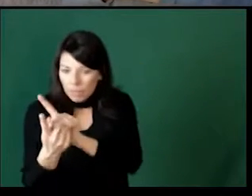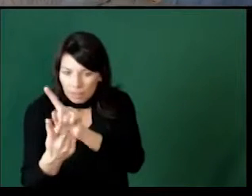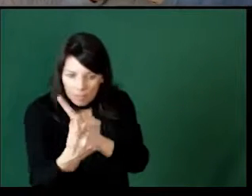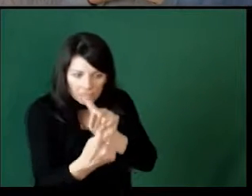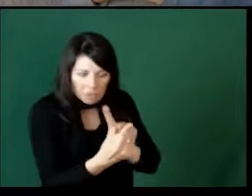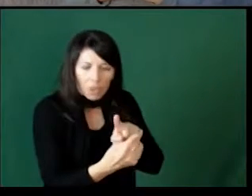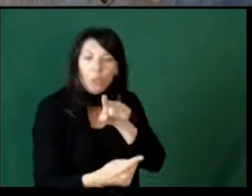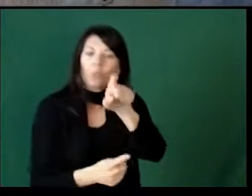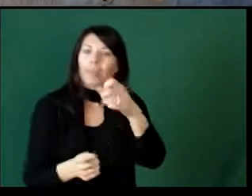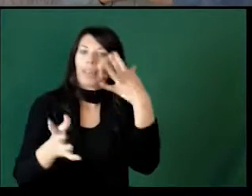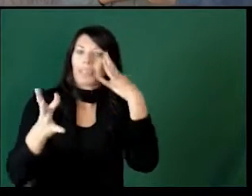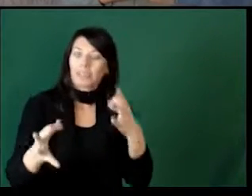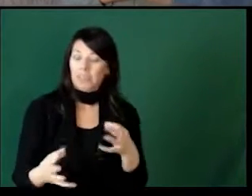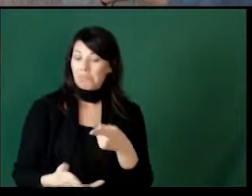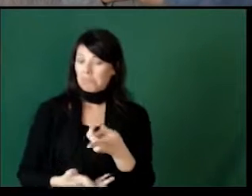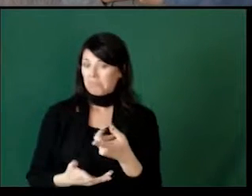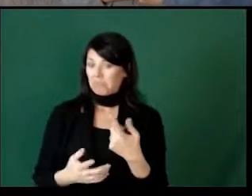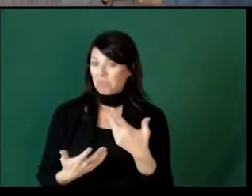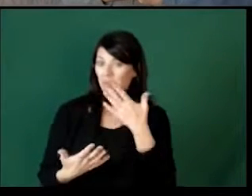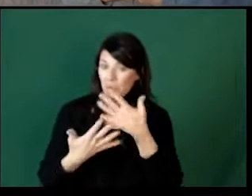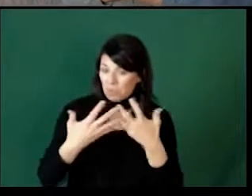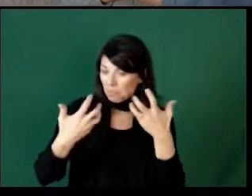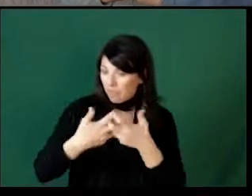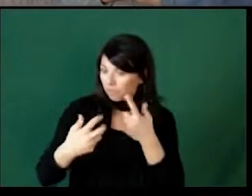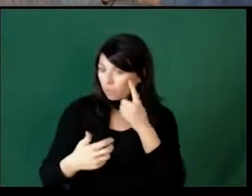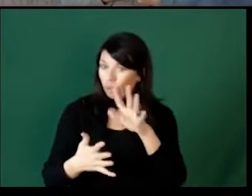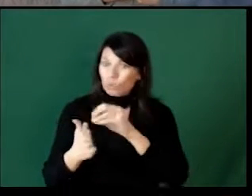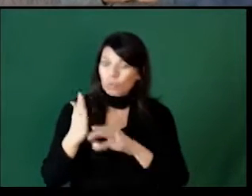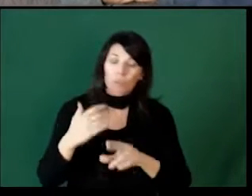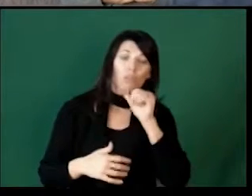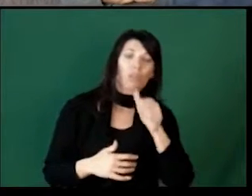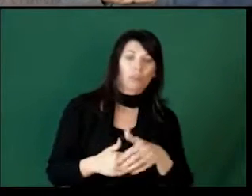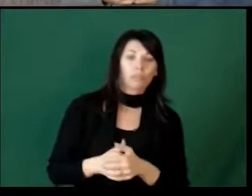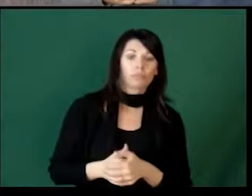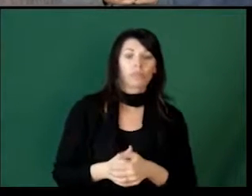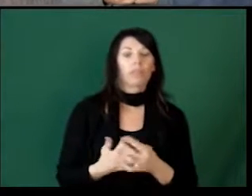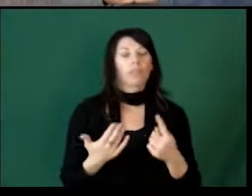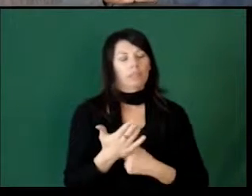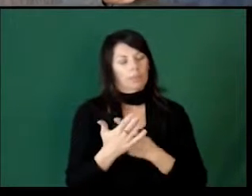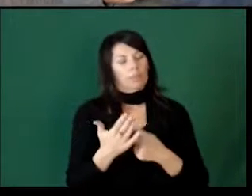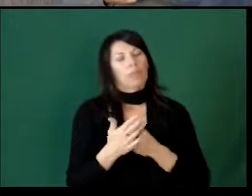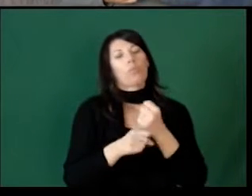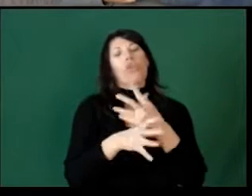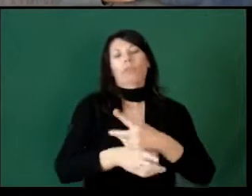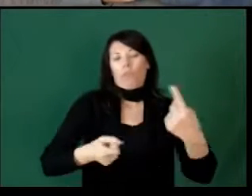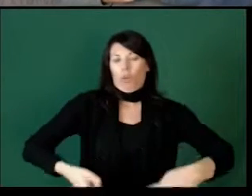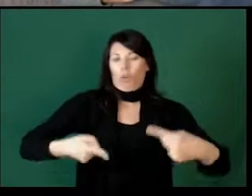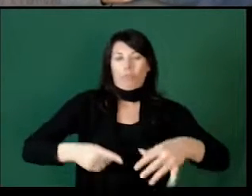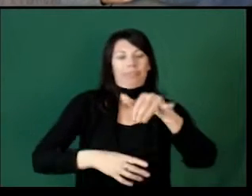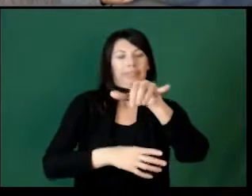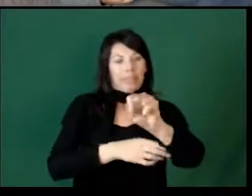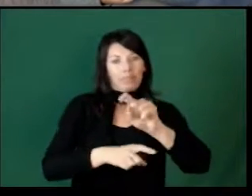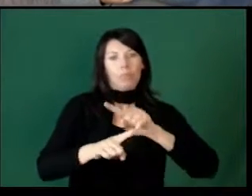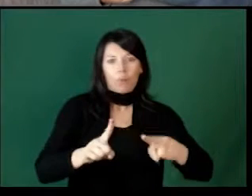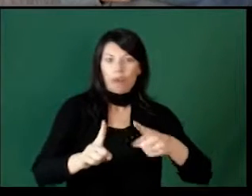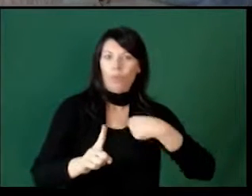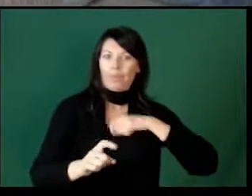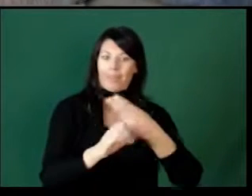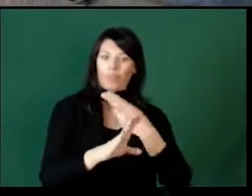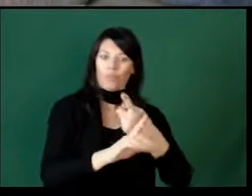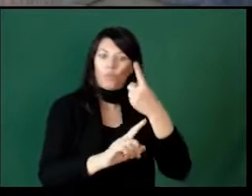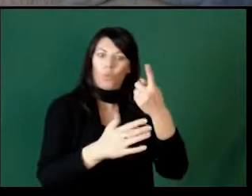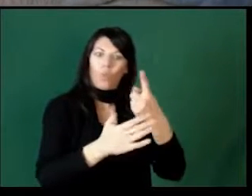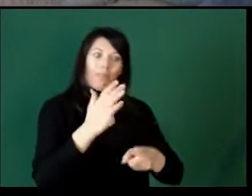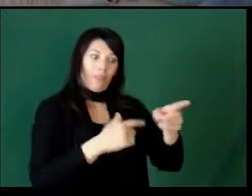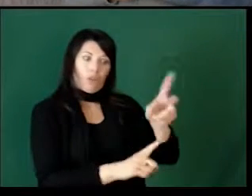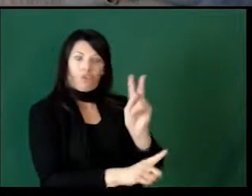with. You've met them. You can decide whether that person is a good match for your student or not. Sometimes this brings on arguments, but again, we can